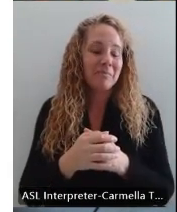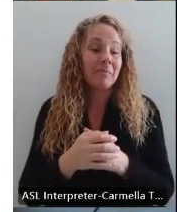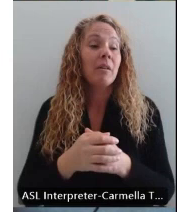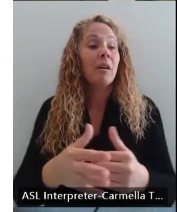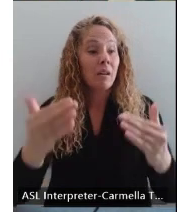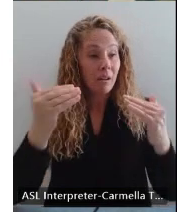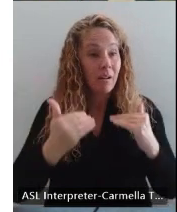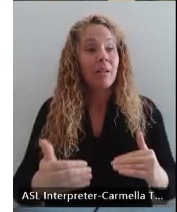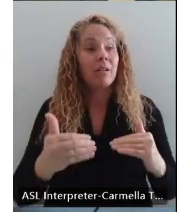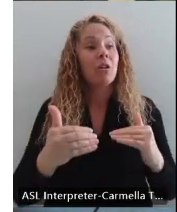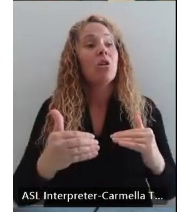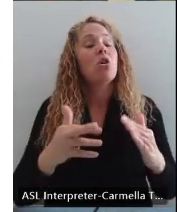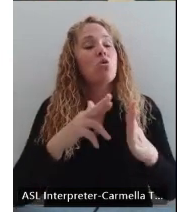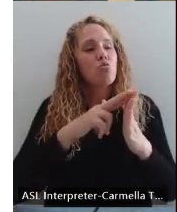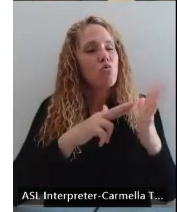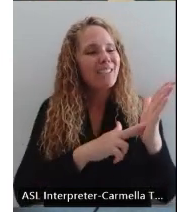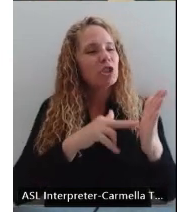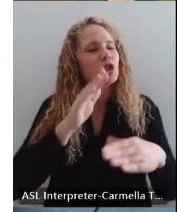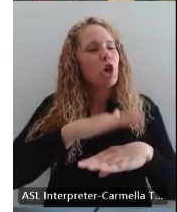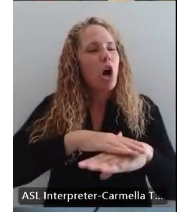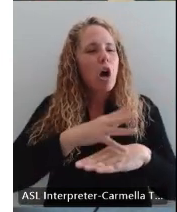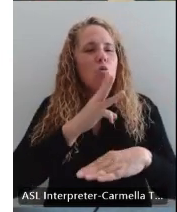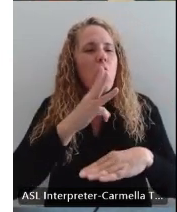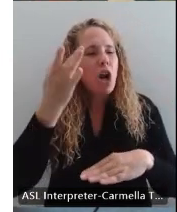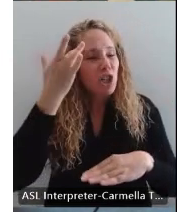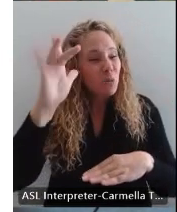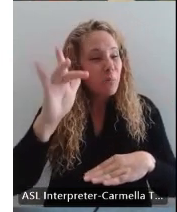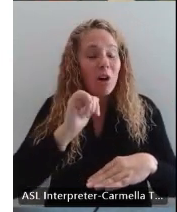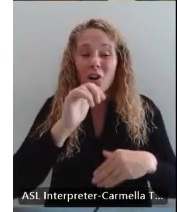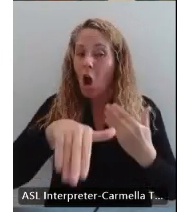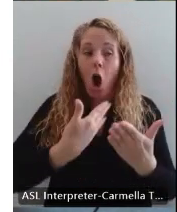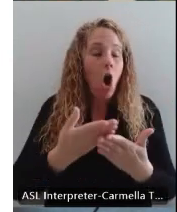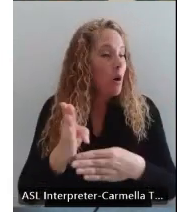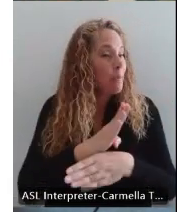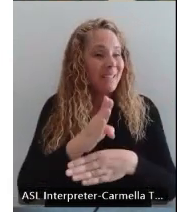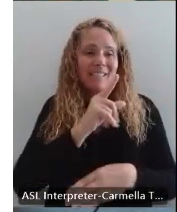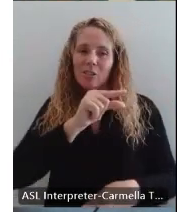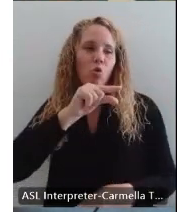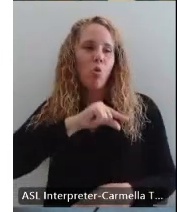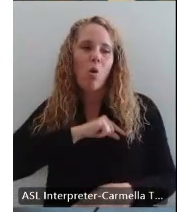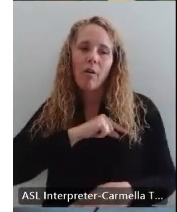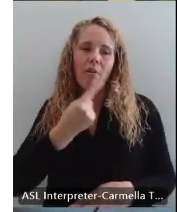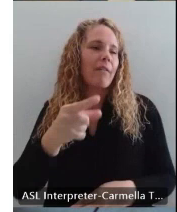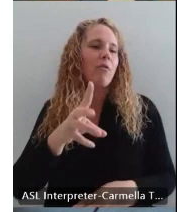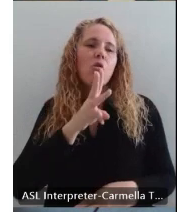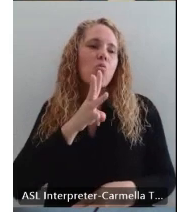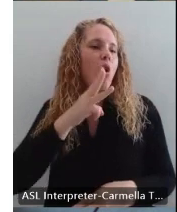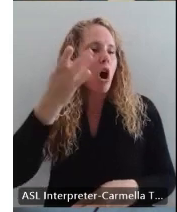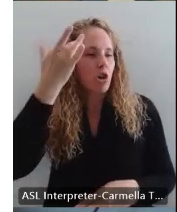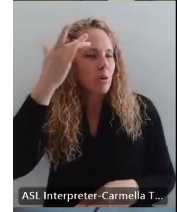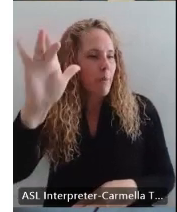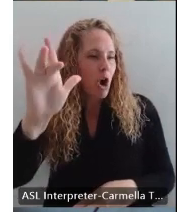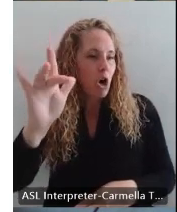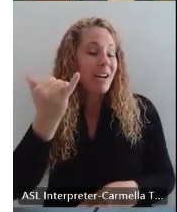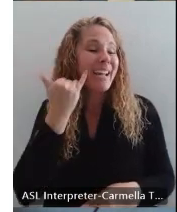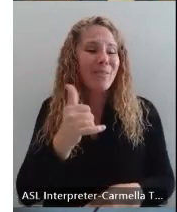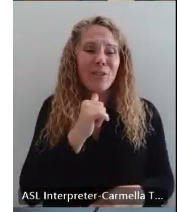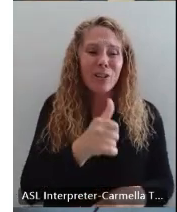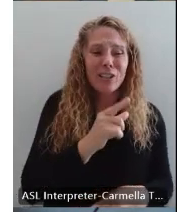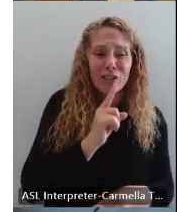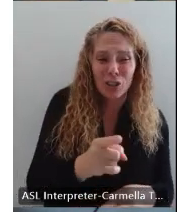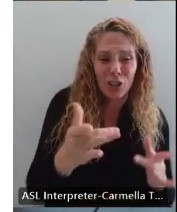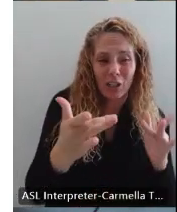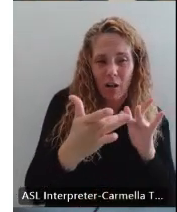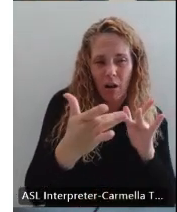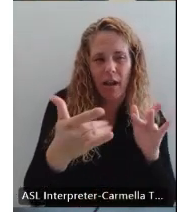Register on WaterSmart. Not every business is going to qualify for WaterSmart. If you're unsure, reach